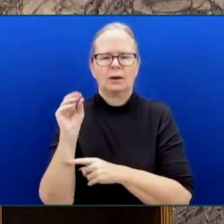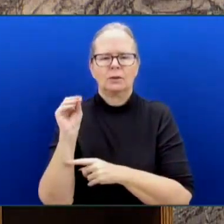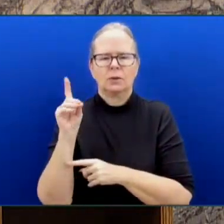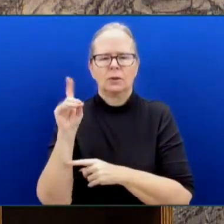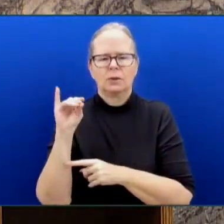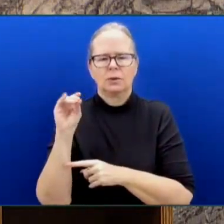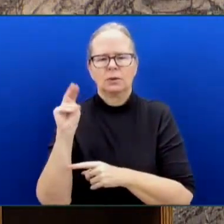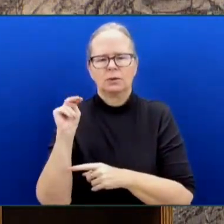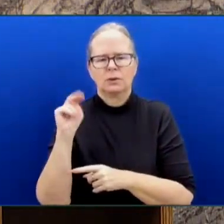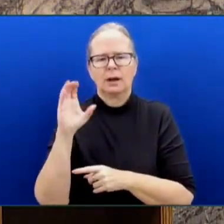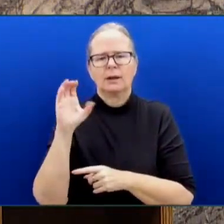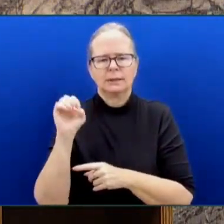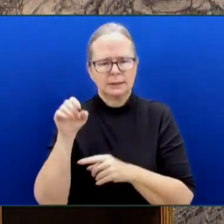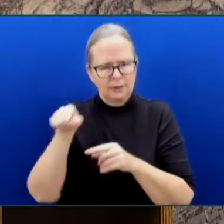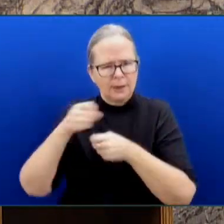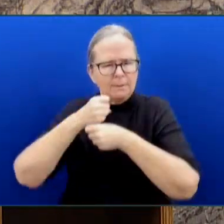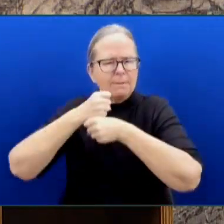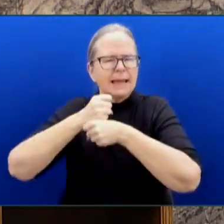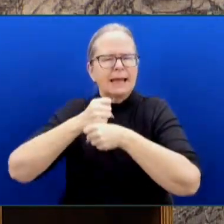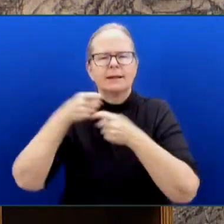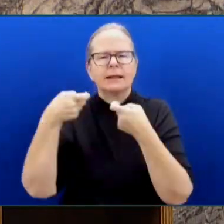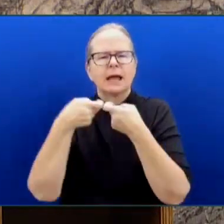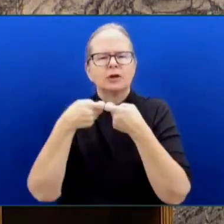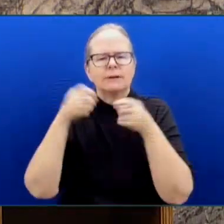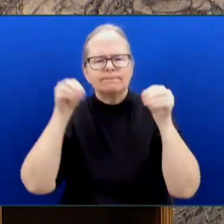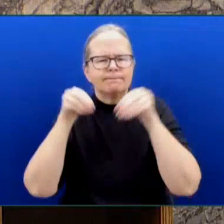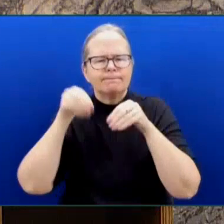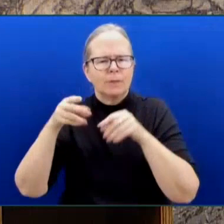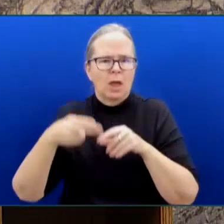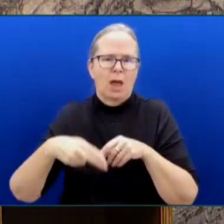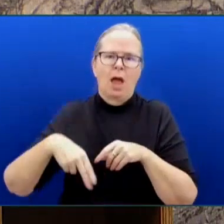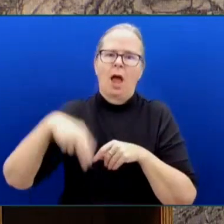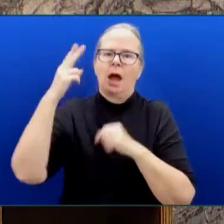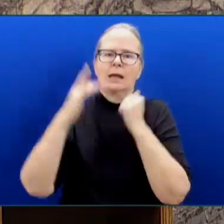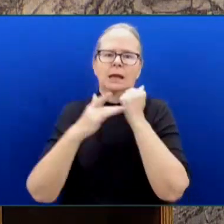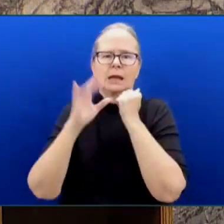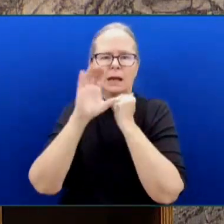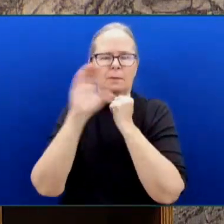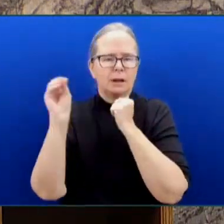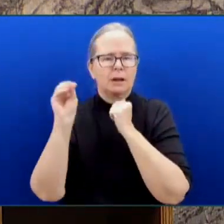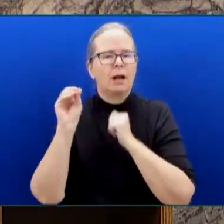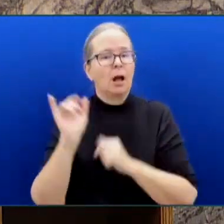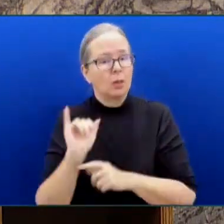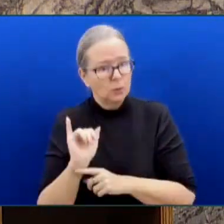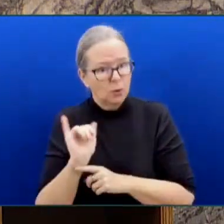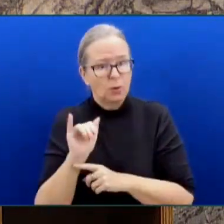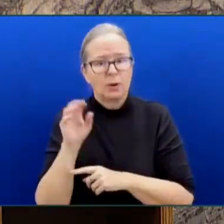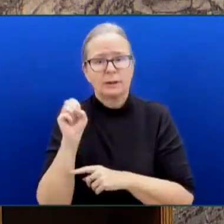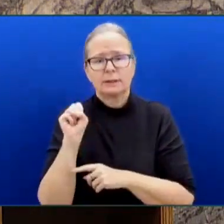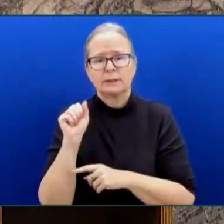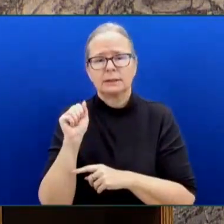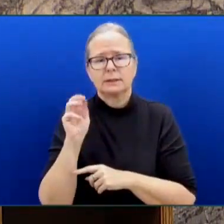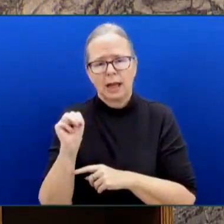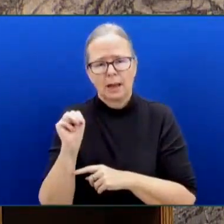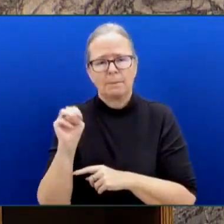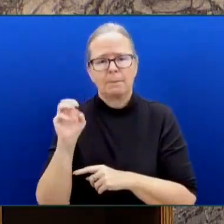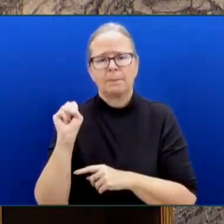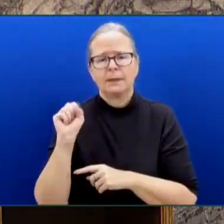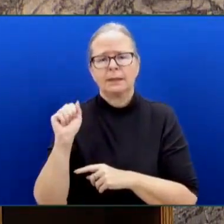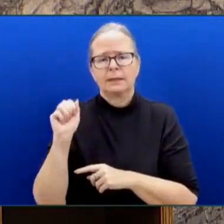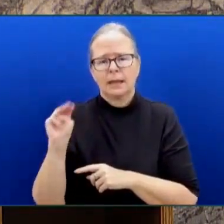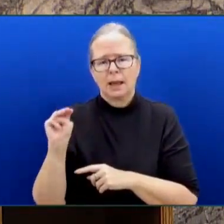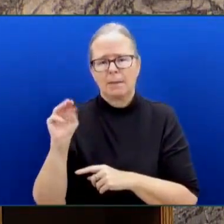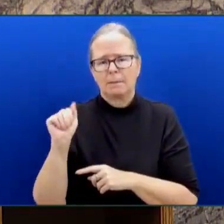do in high-tech manufacturing. And lastly, Sam Samadar, our Business Leader of the Year, a true leader and an